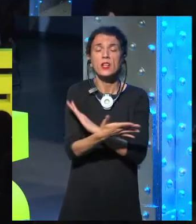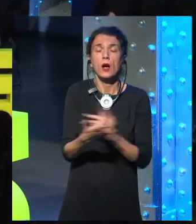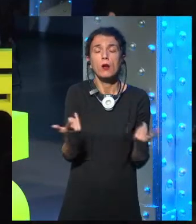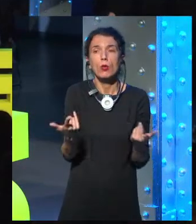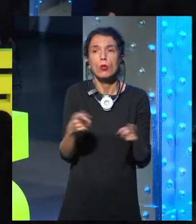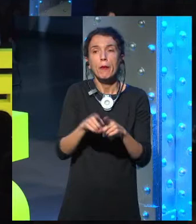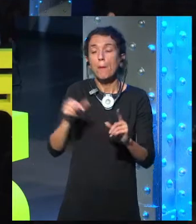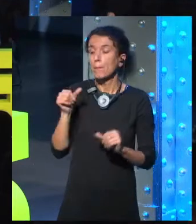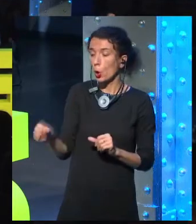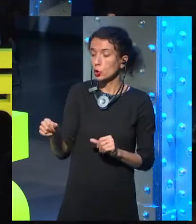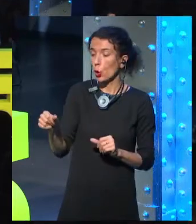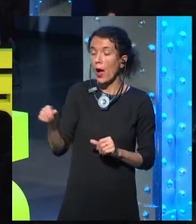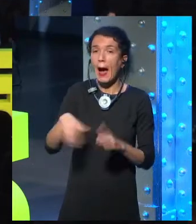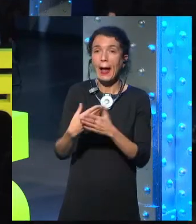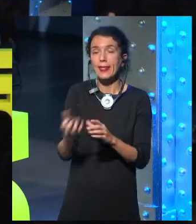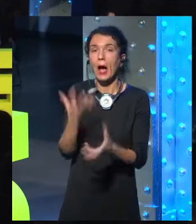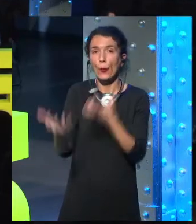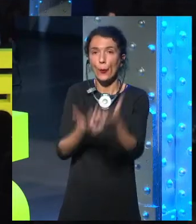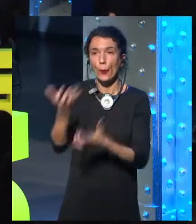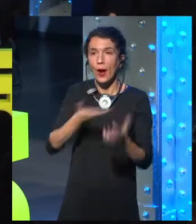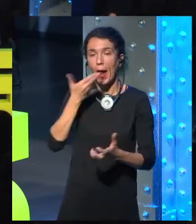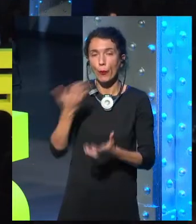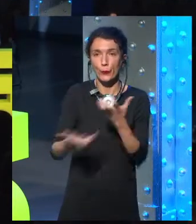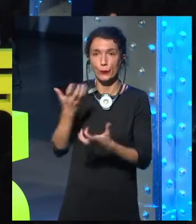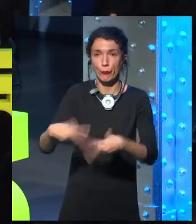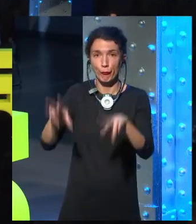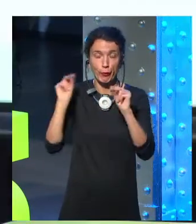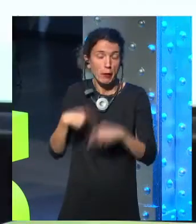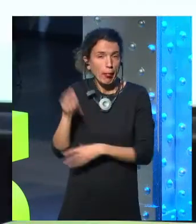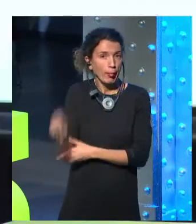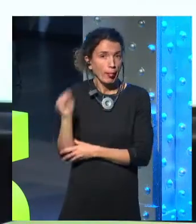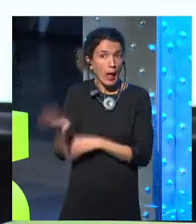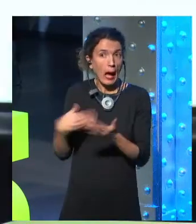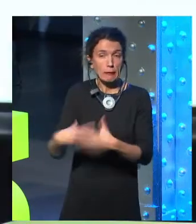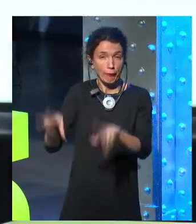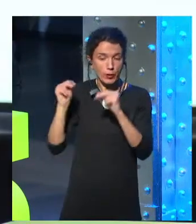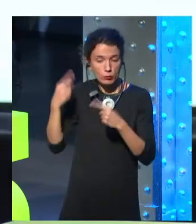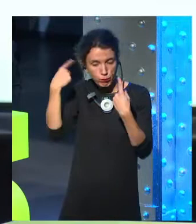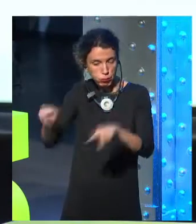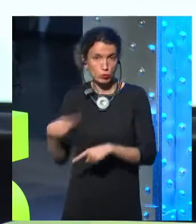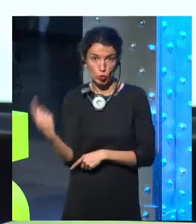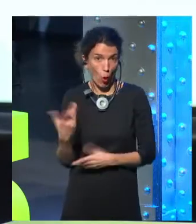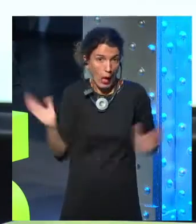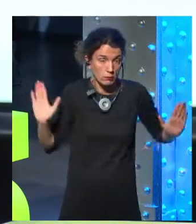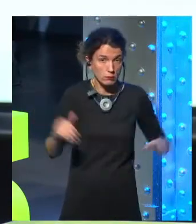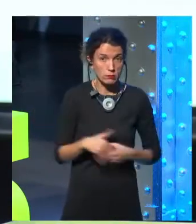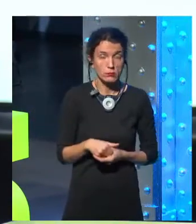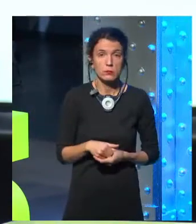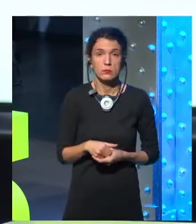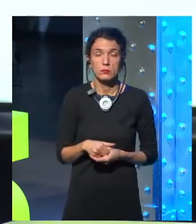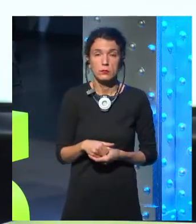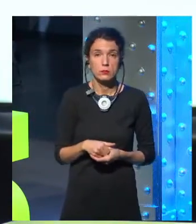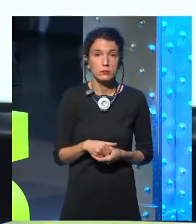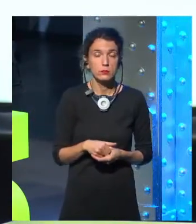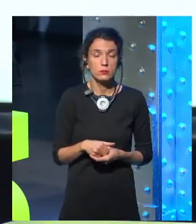panel and you'd press like 10 different buttons. You'd have to Bluetooth it to your phone. It would try to give you a trend over time about